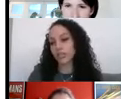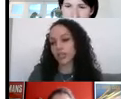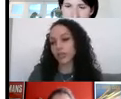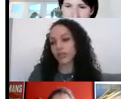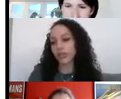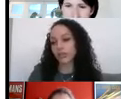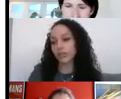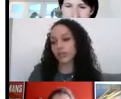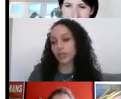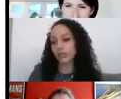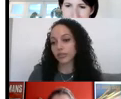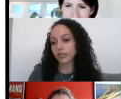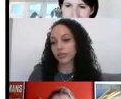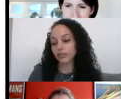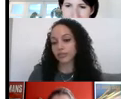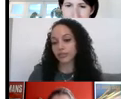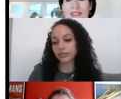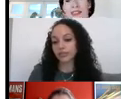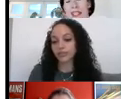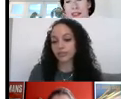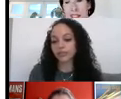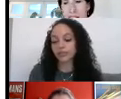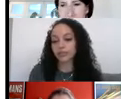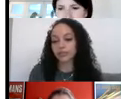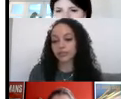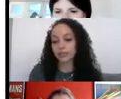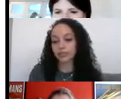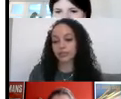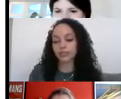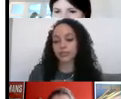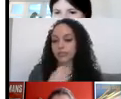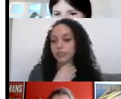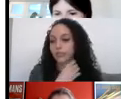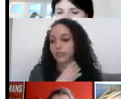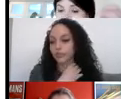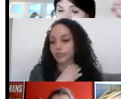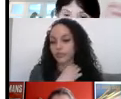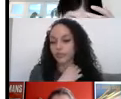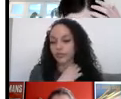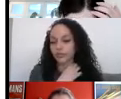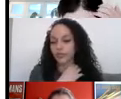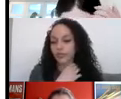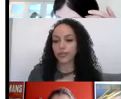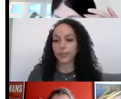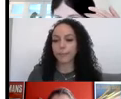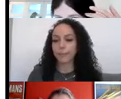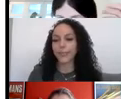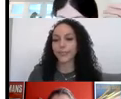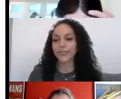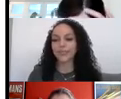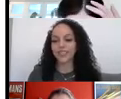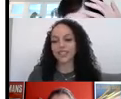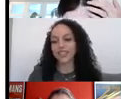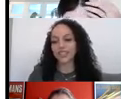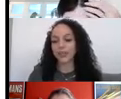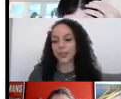activities you do within the other role as well. Great. Thank you, Natalie. Um, we've just got one actually for Mark this time, I think. Um,